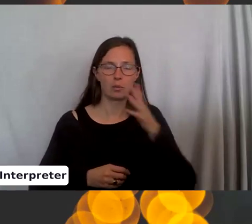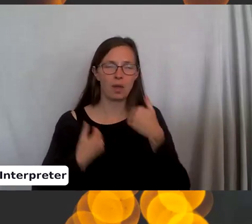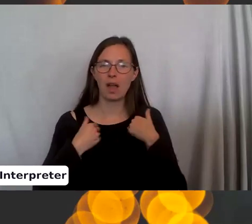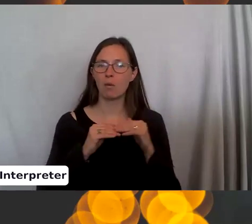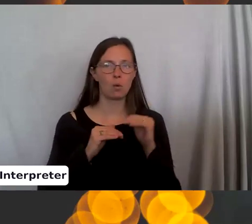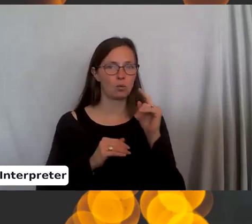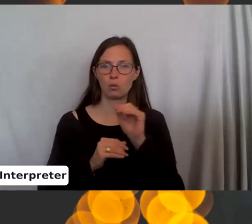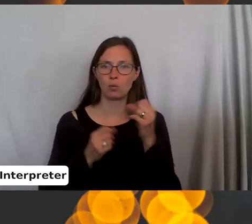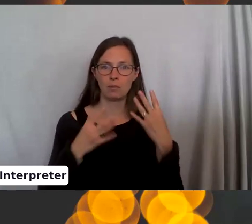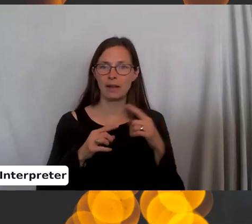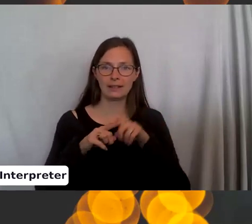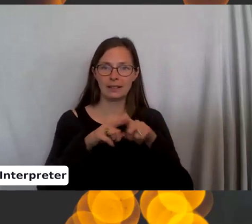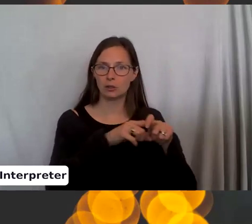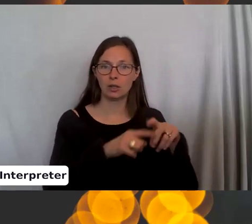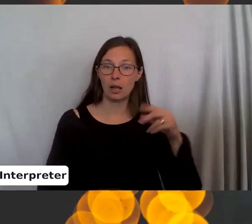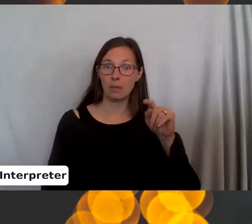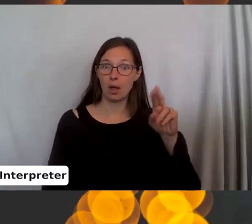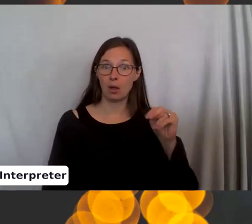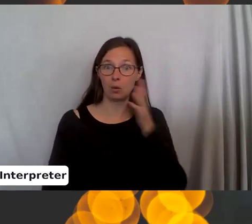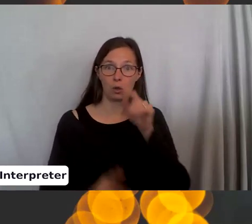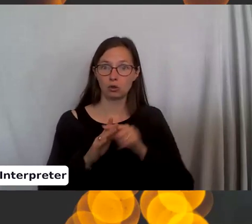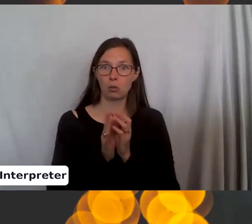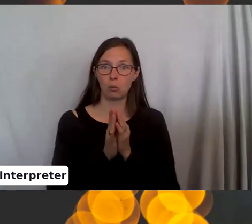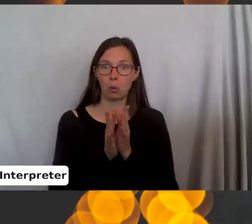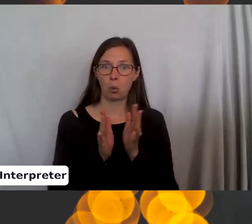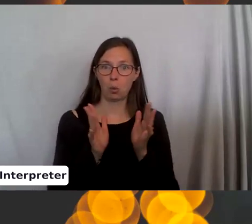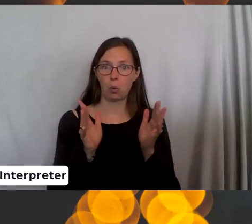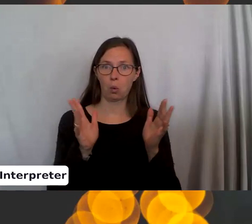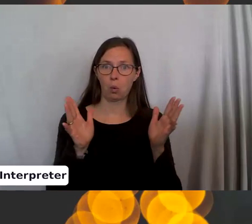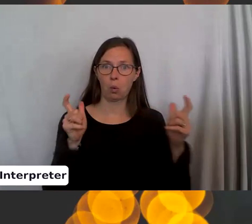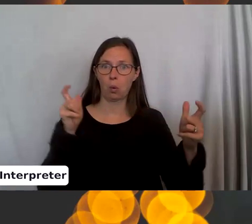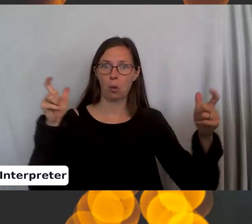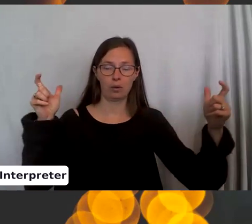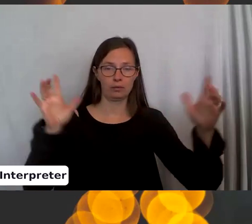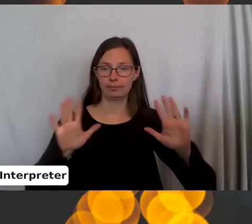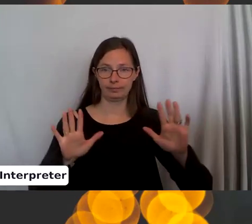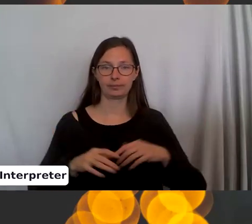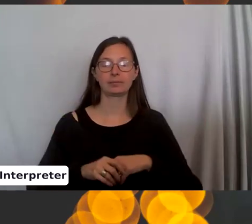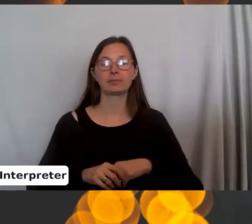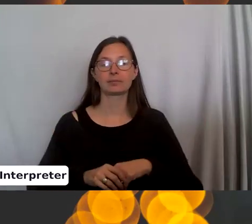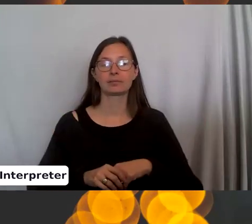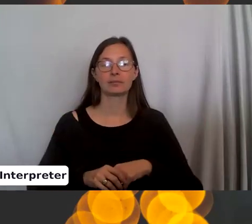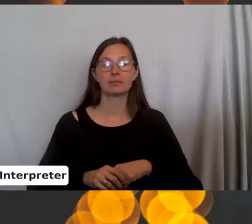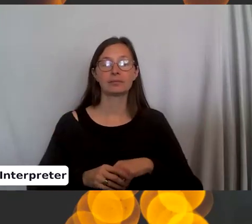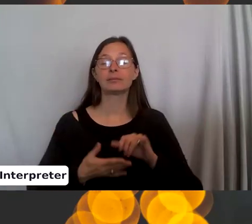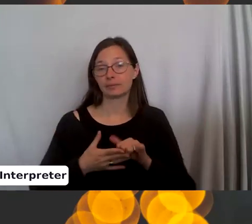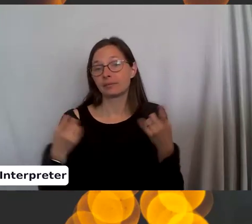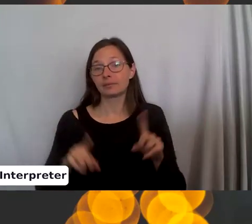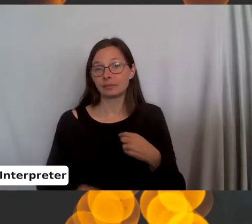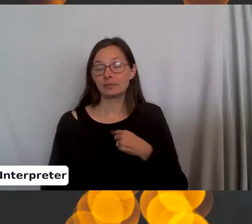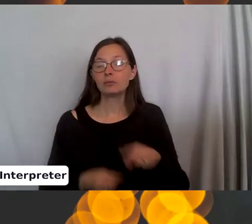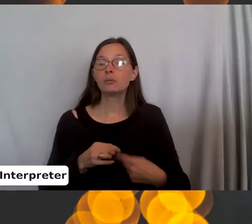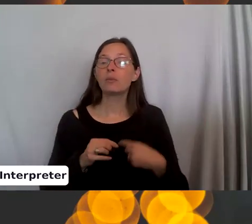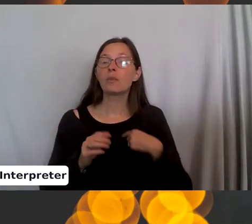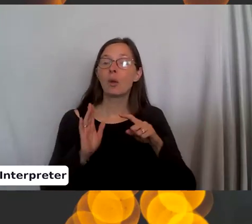many stitches and your pattern will go like this. It'll get bigger and bigger, which is what happens to me when I crochet